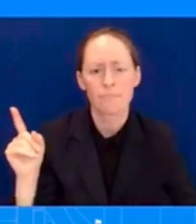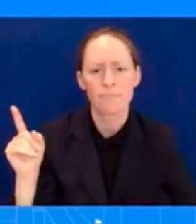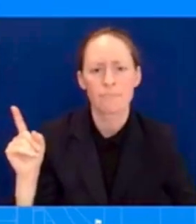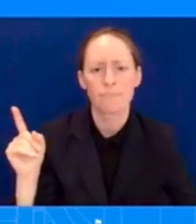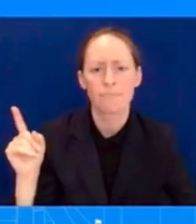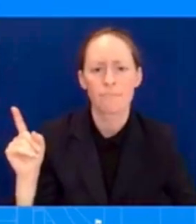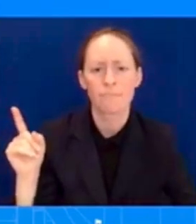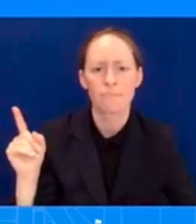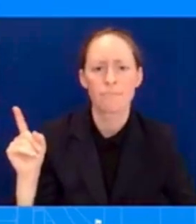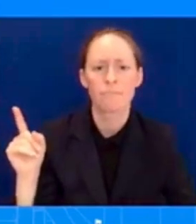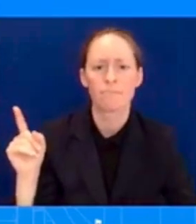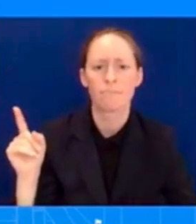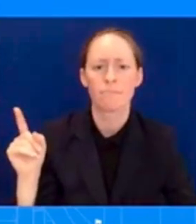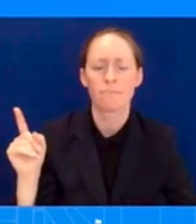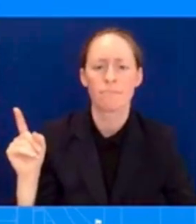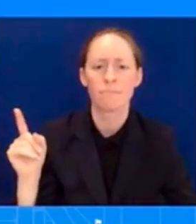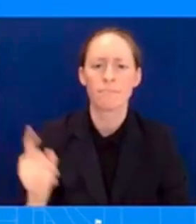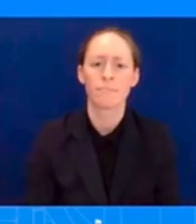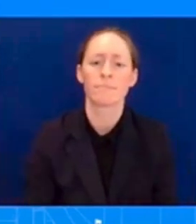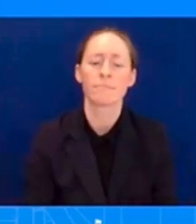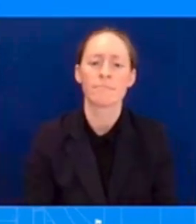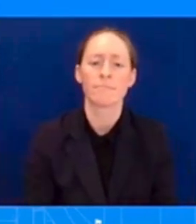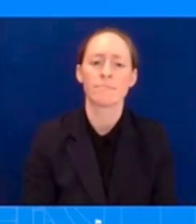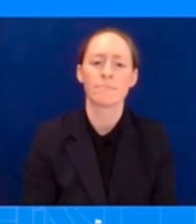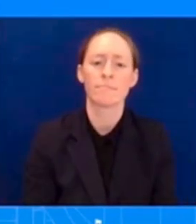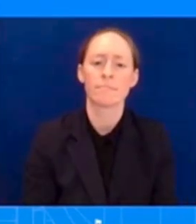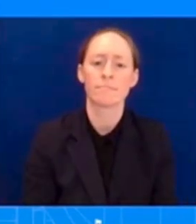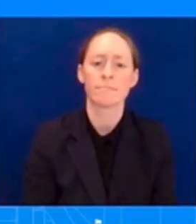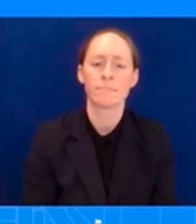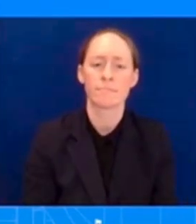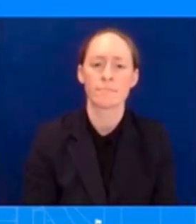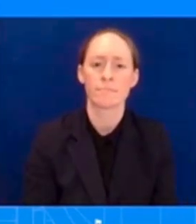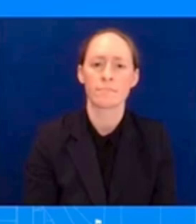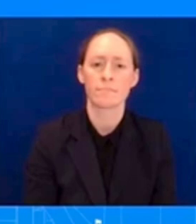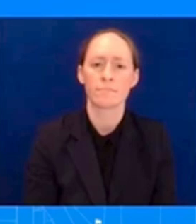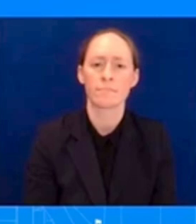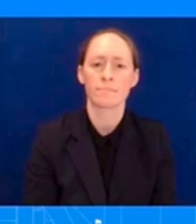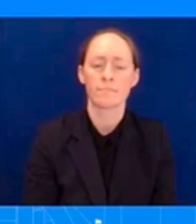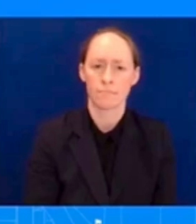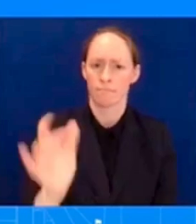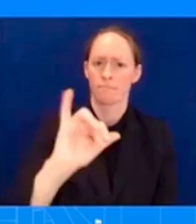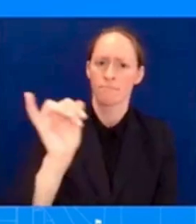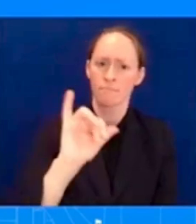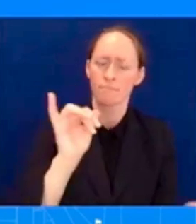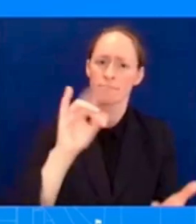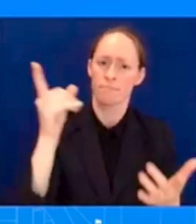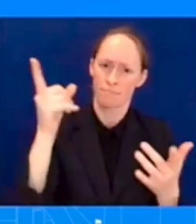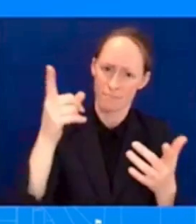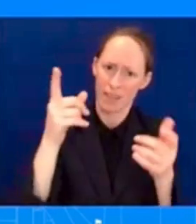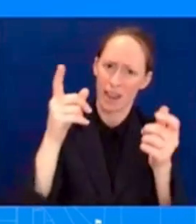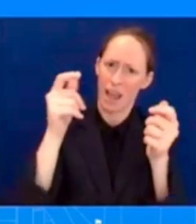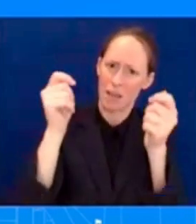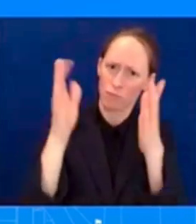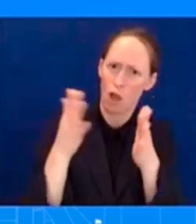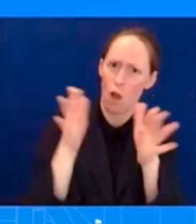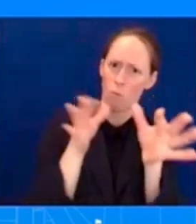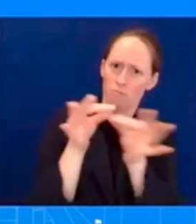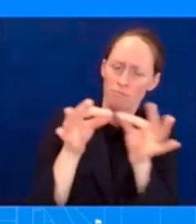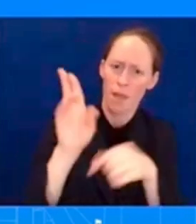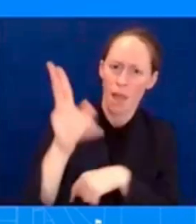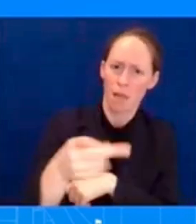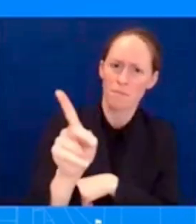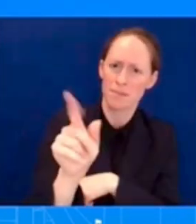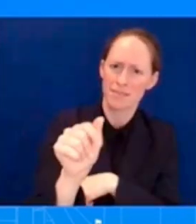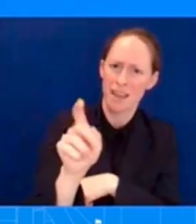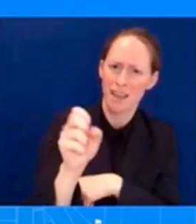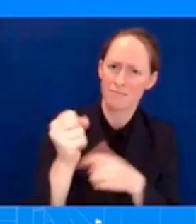the Administrator for the past several days. And so what the President wants to make sure is that Maui